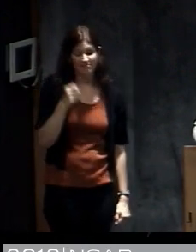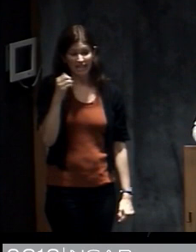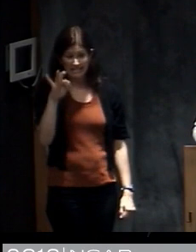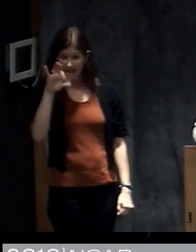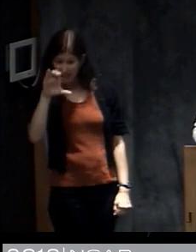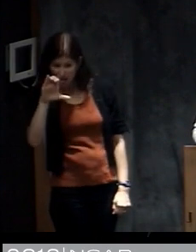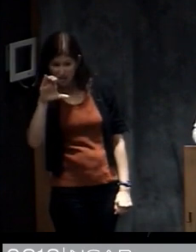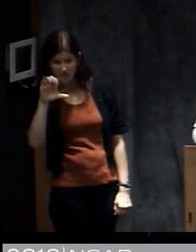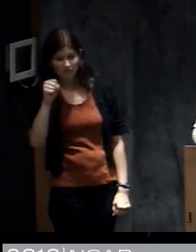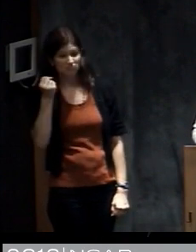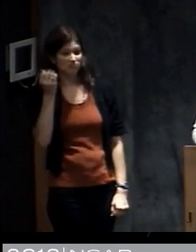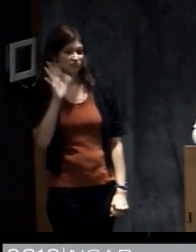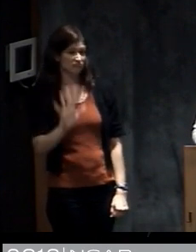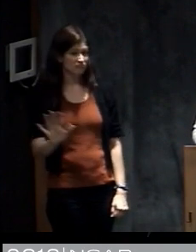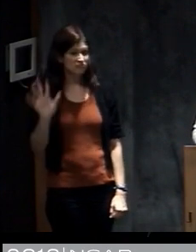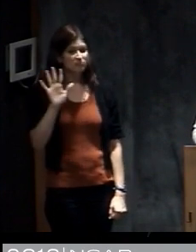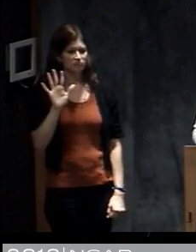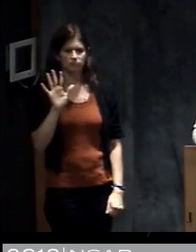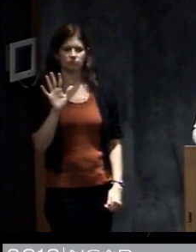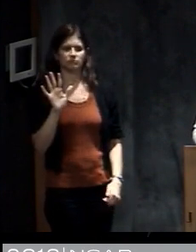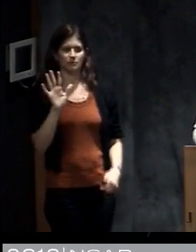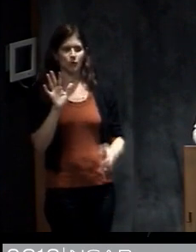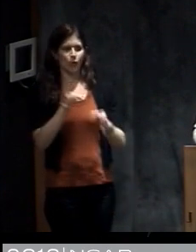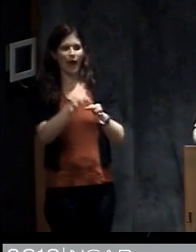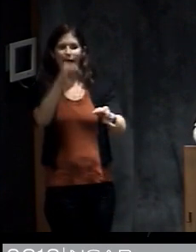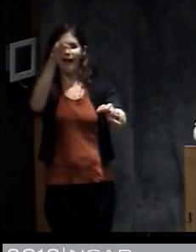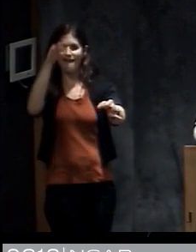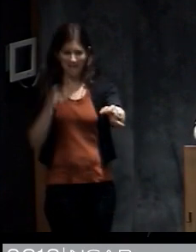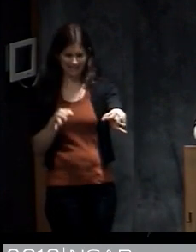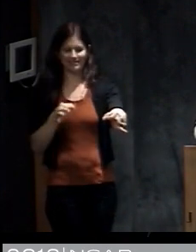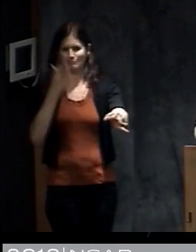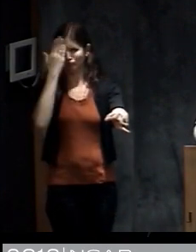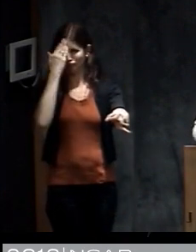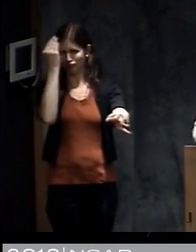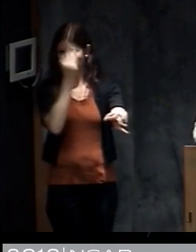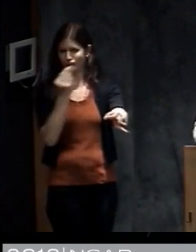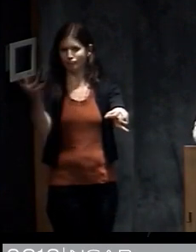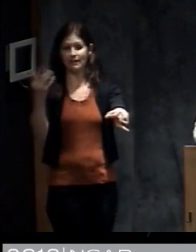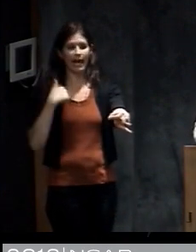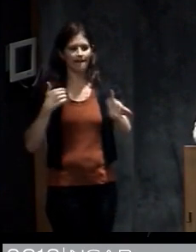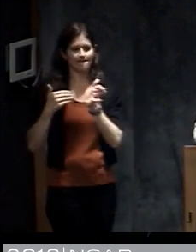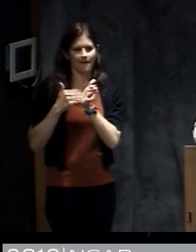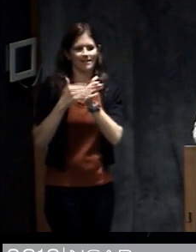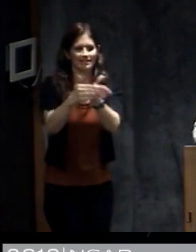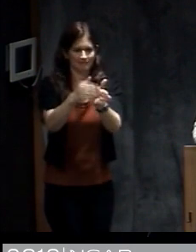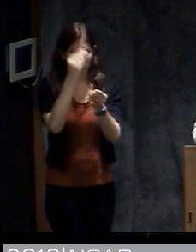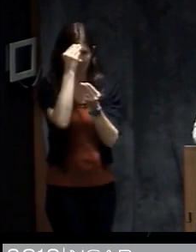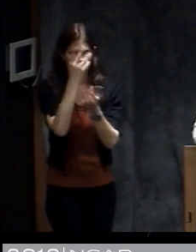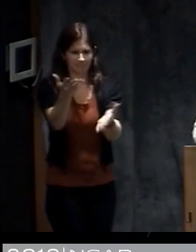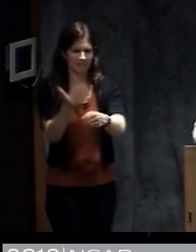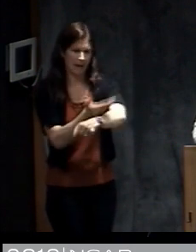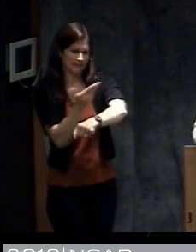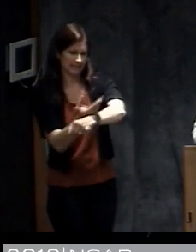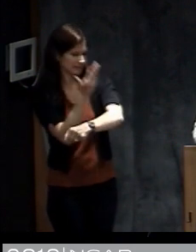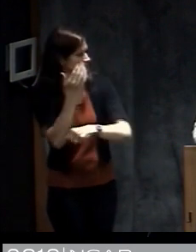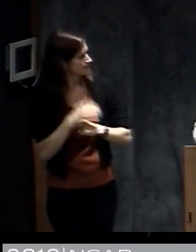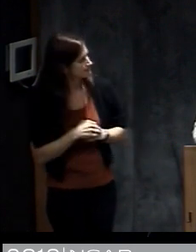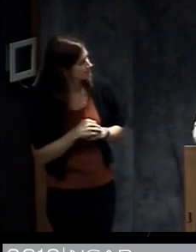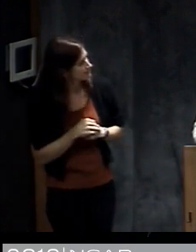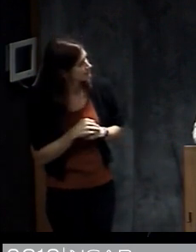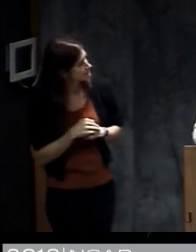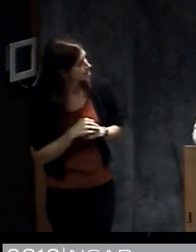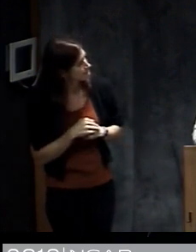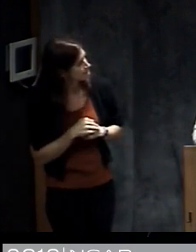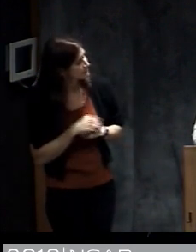there's forecast information available much further in advance and it's updated much more frequently. So this graphic here is the same one that I just showed.